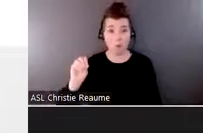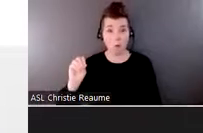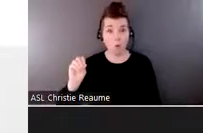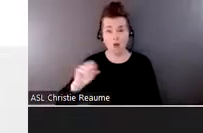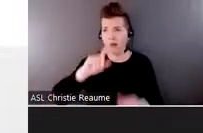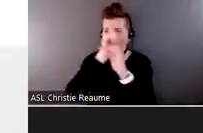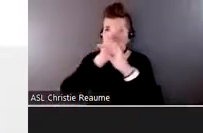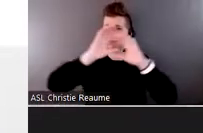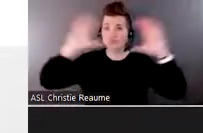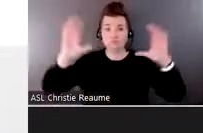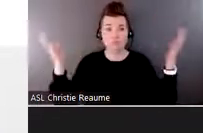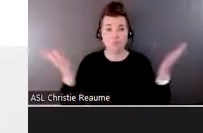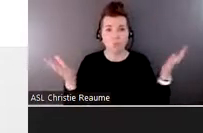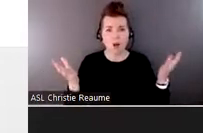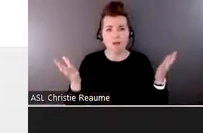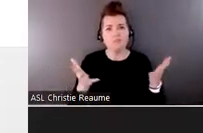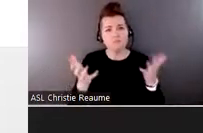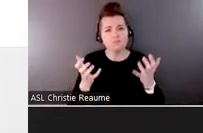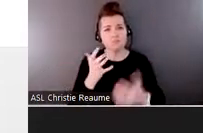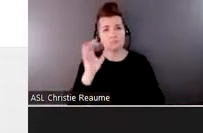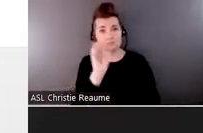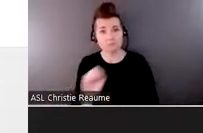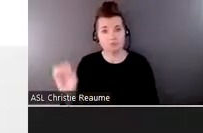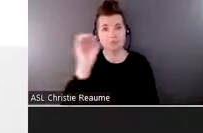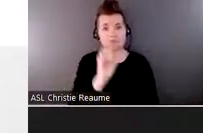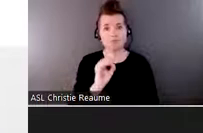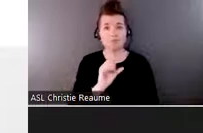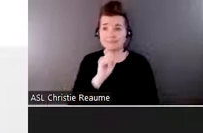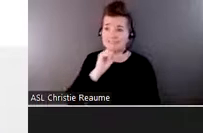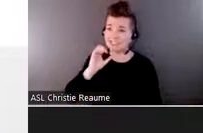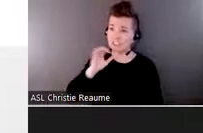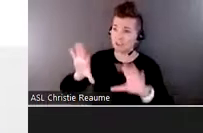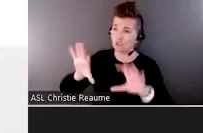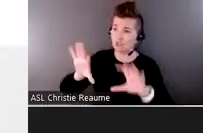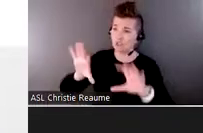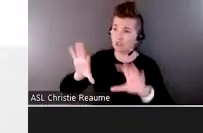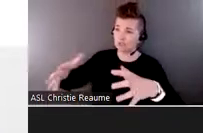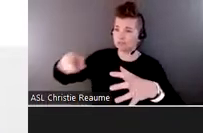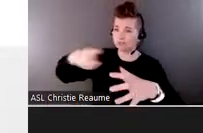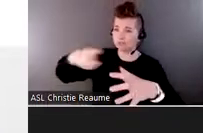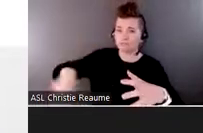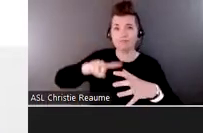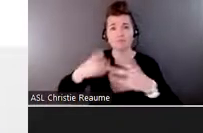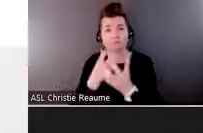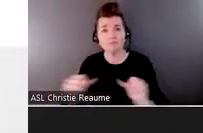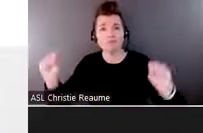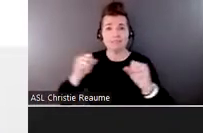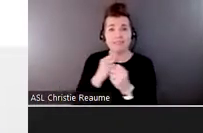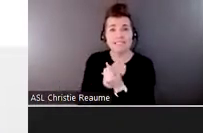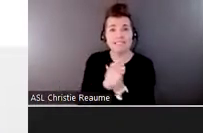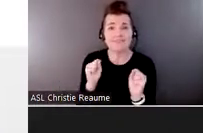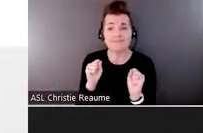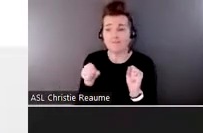a province where we see seniors being free and safe and have a voice in the community and are well